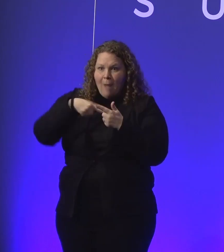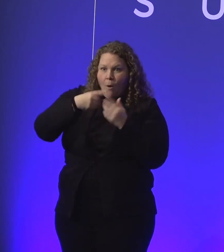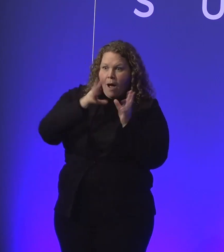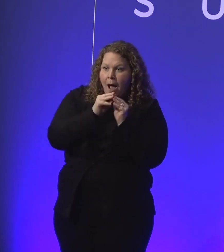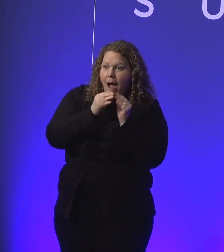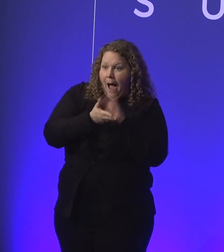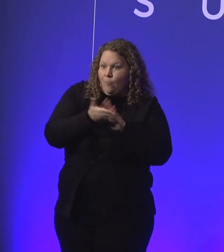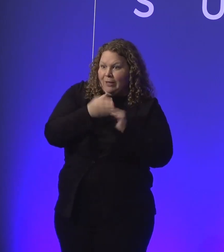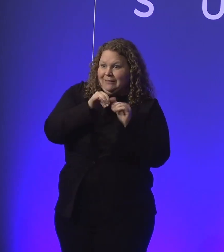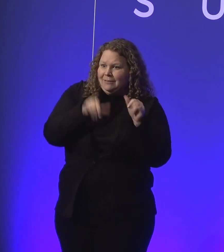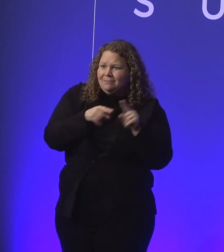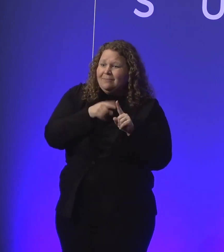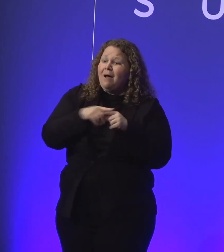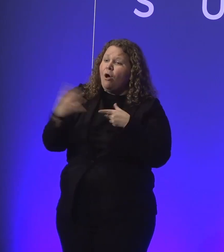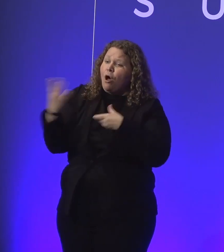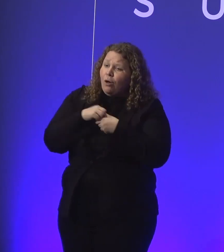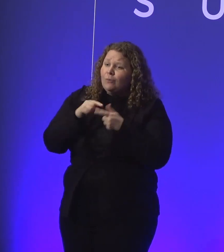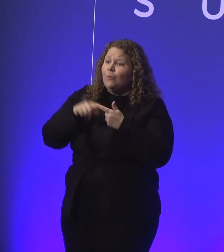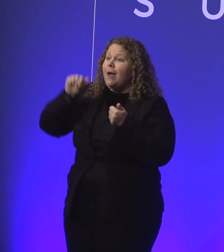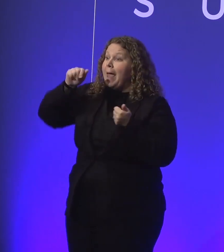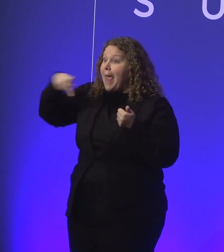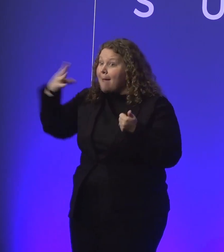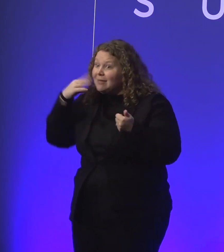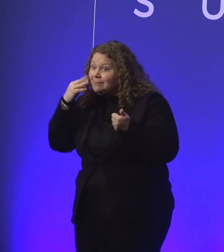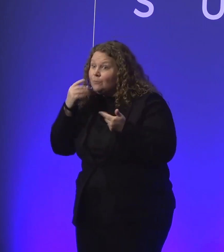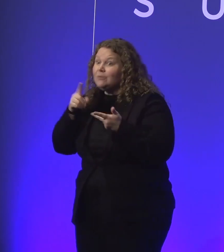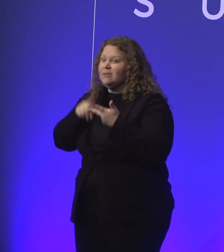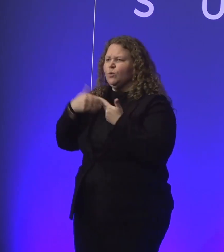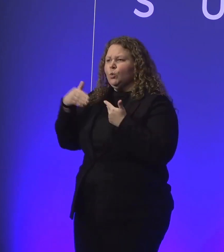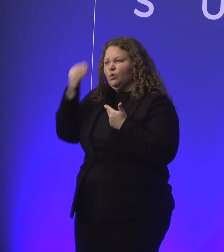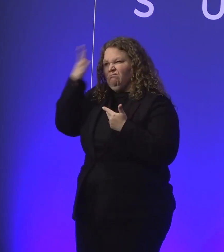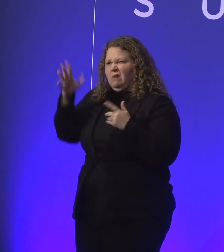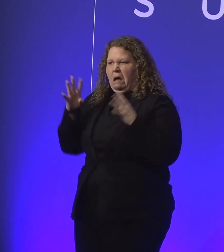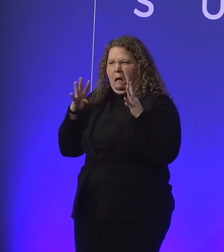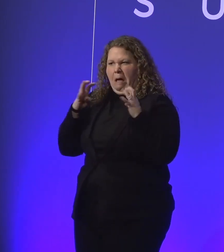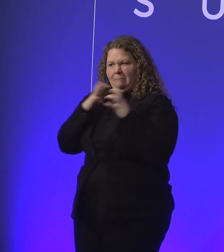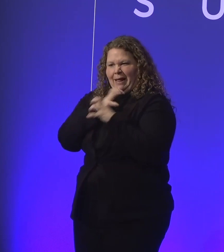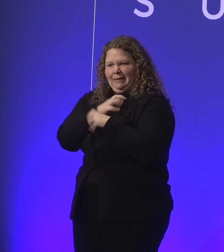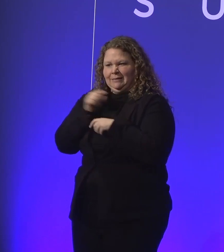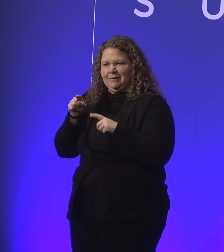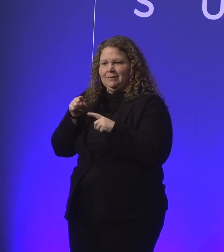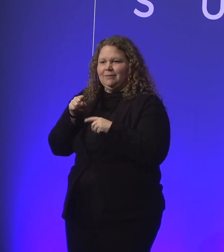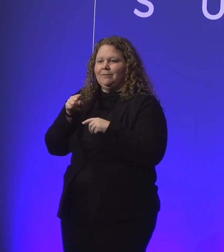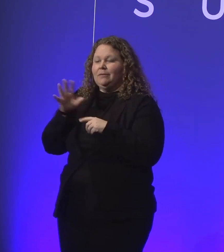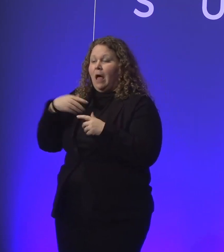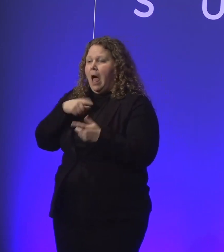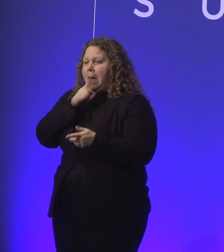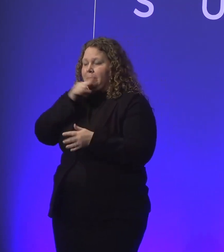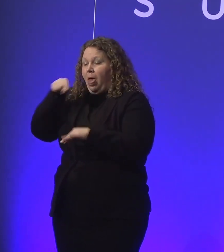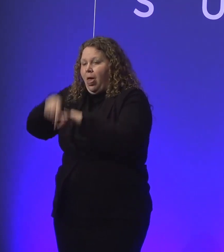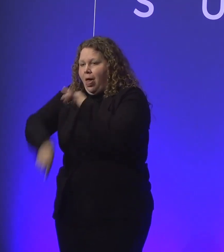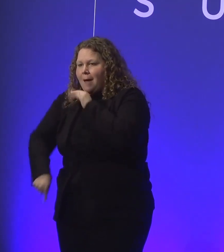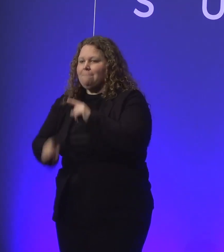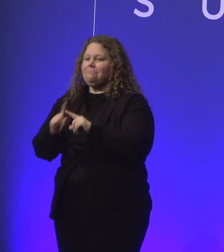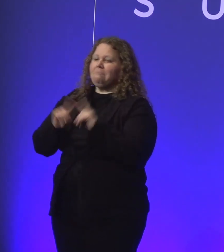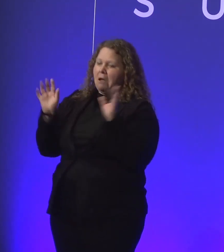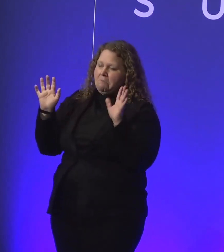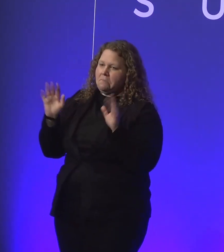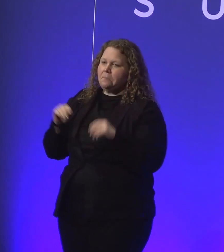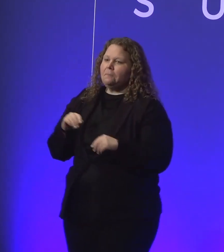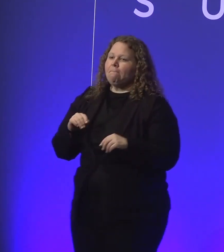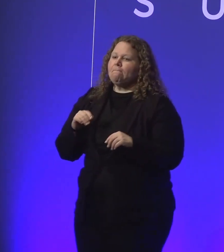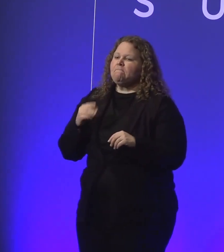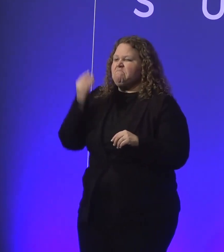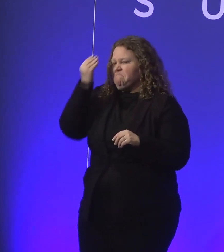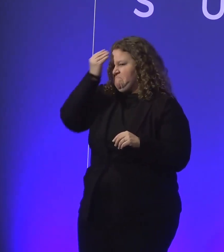the app experience and everything like that. So it's a complex thing. I don't want to get into too much detail on this forum. But I would say, you